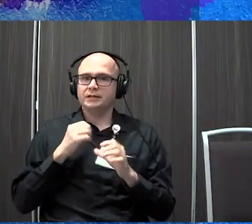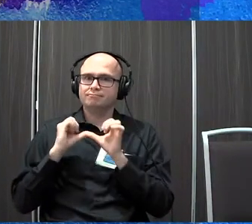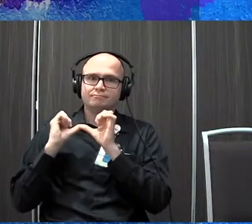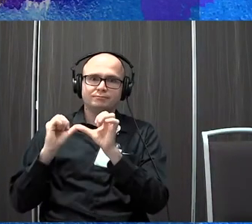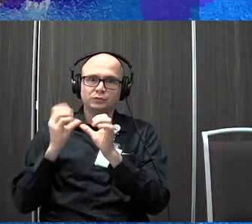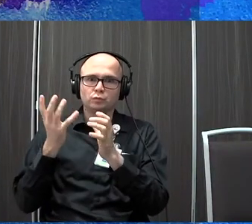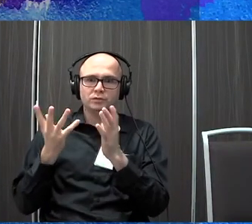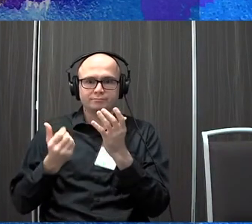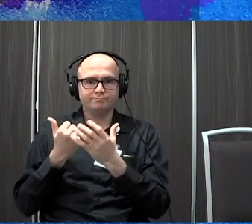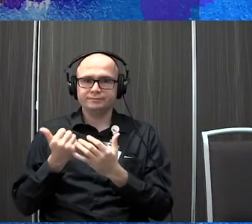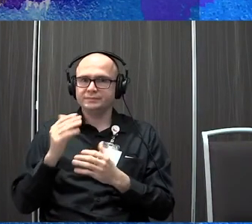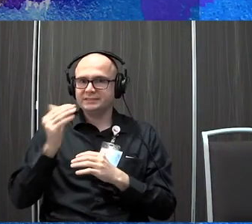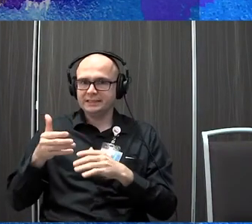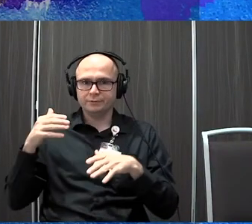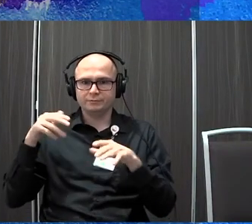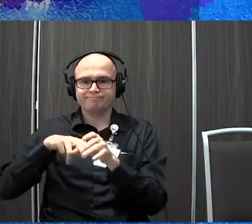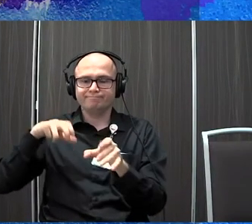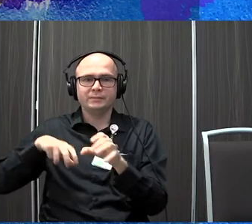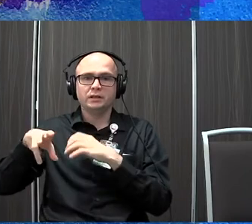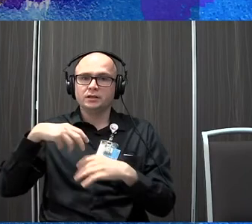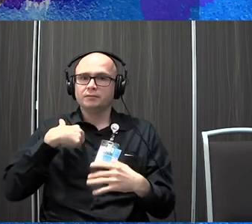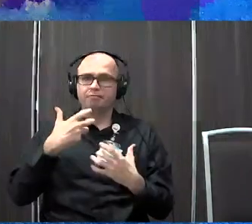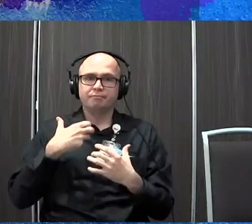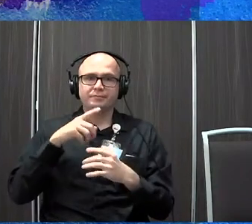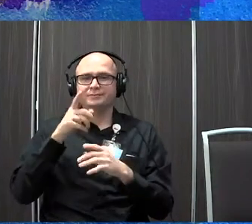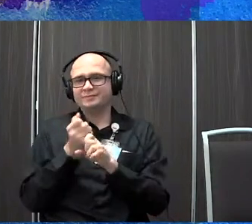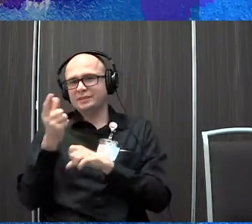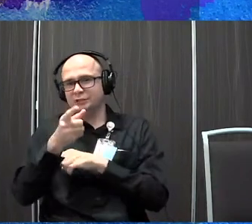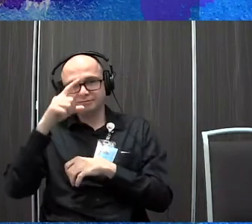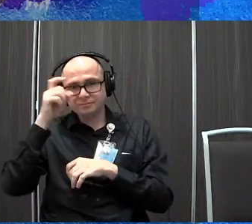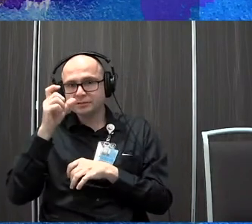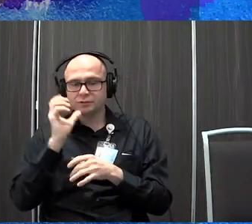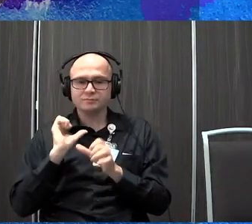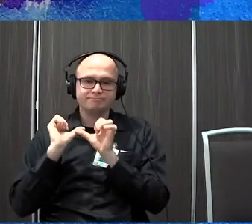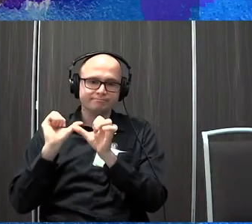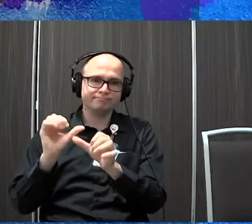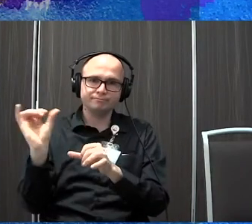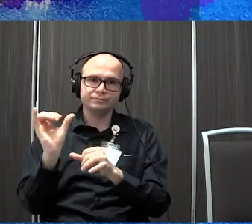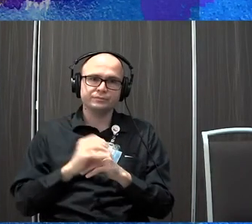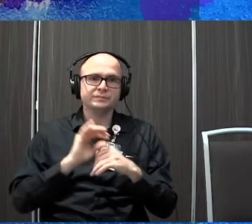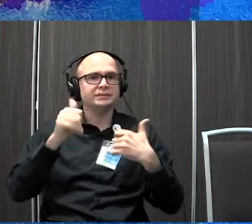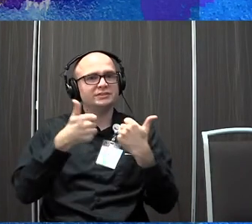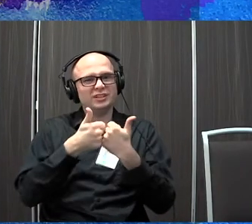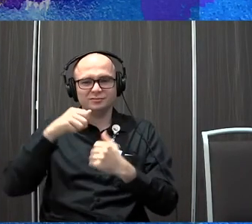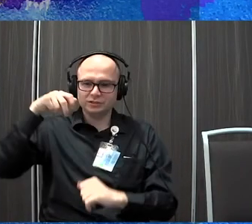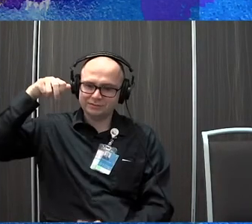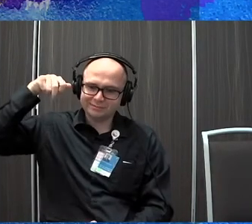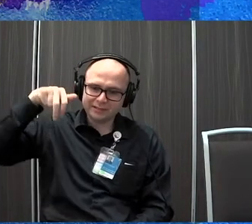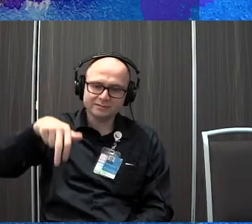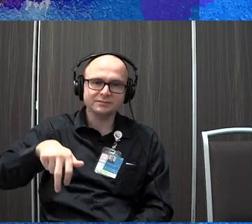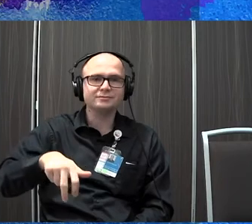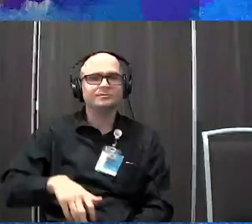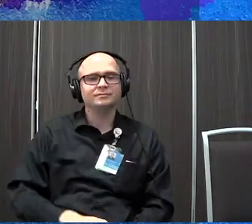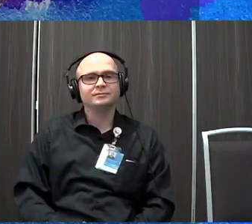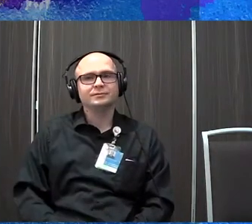things to do again, maybe, um, this next summer, um, to work on. So we still have challenges with going downstairs, um,